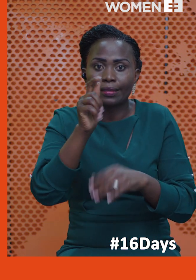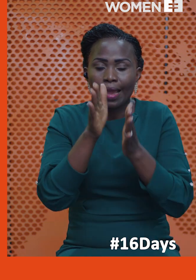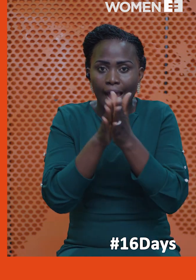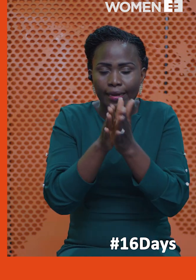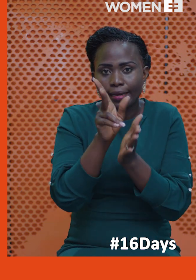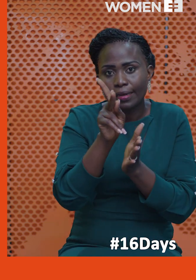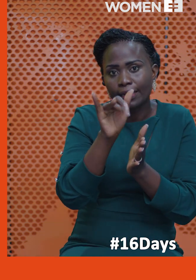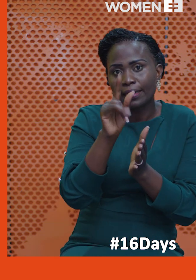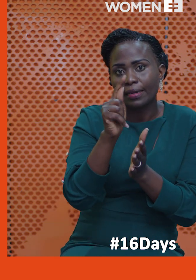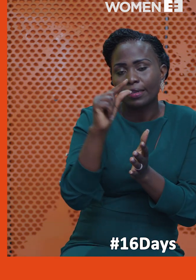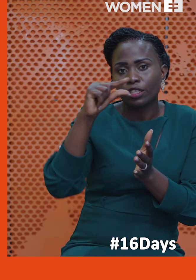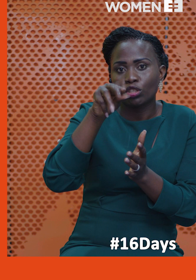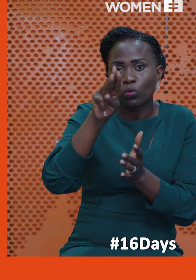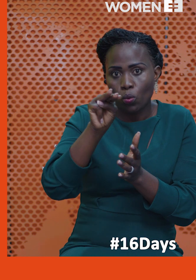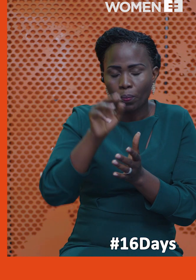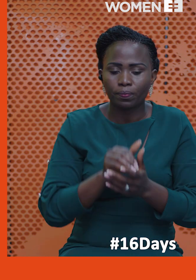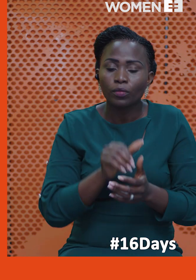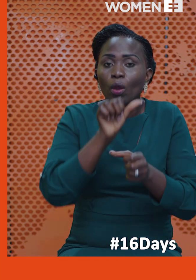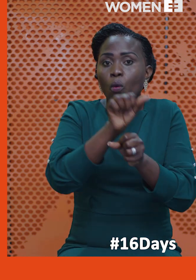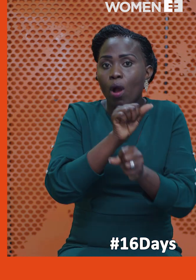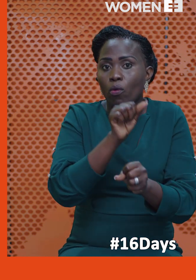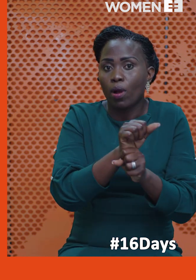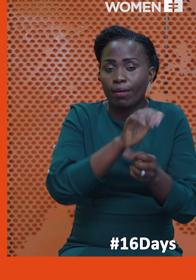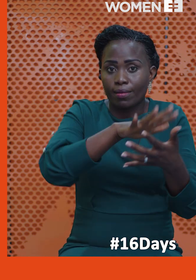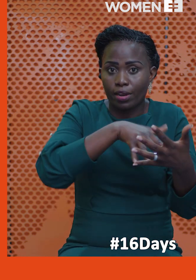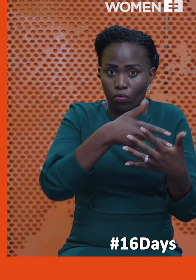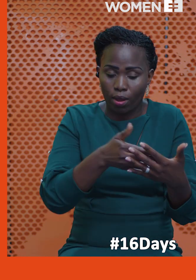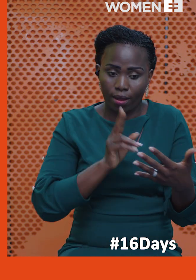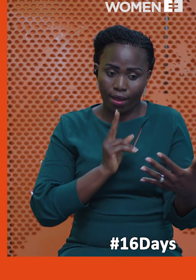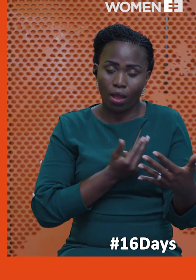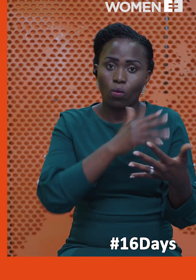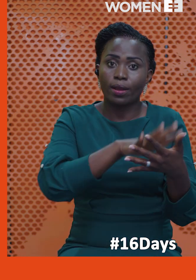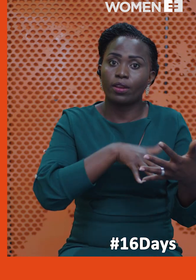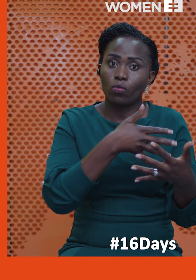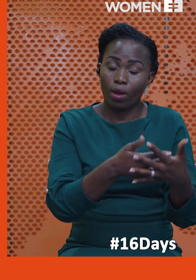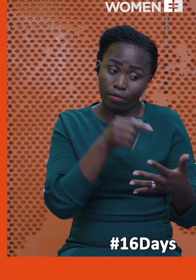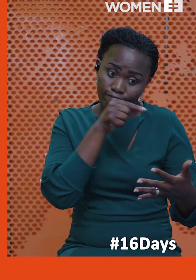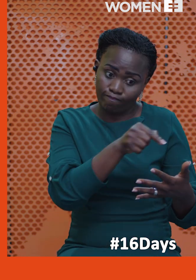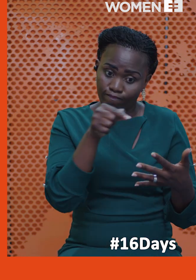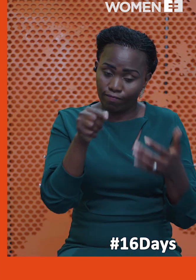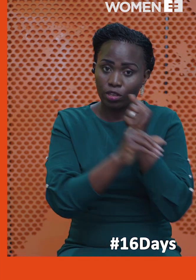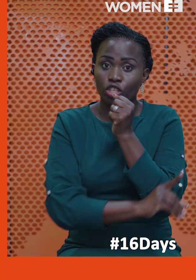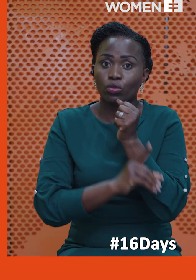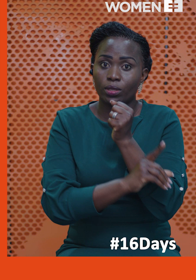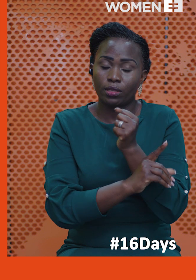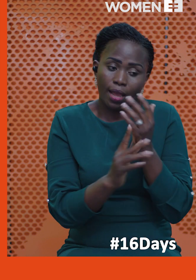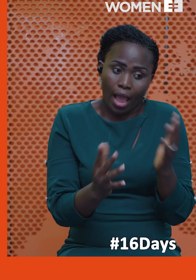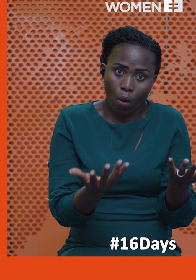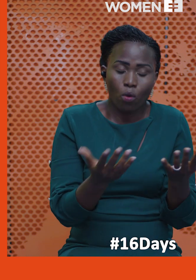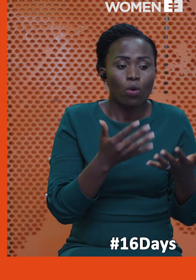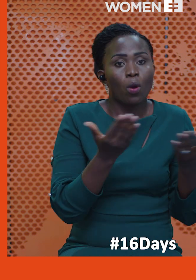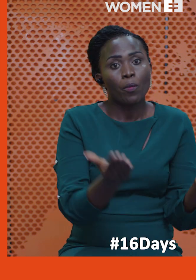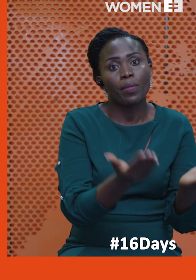Kitgum. And we work with our networks in those districts. So it's